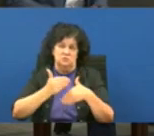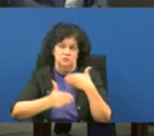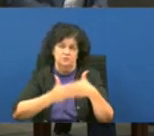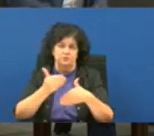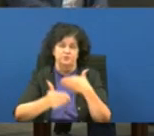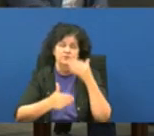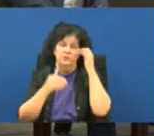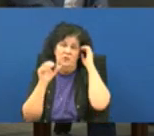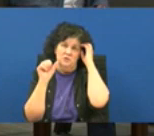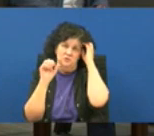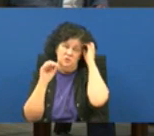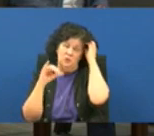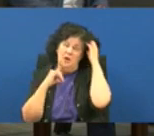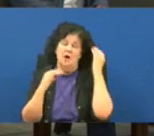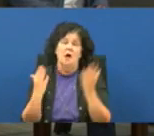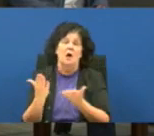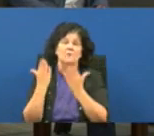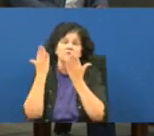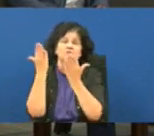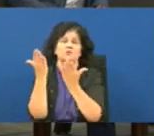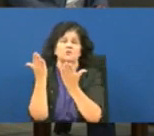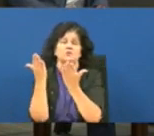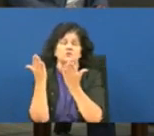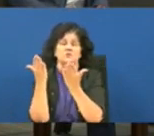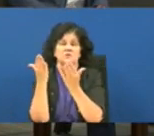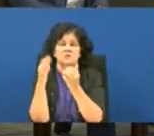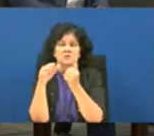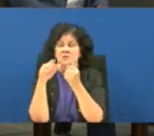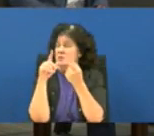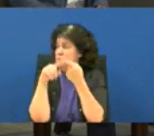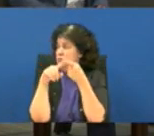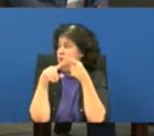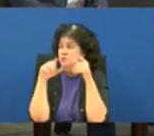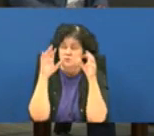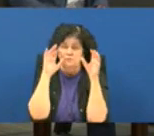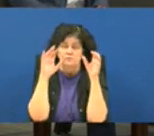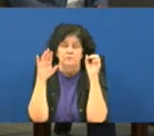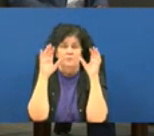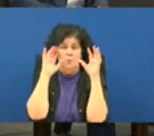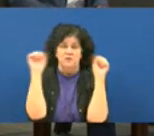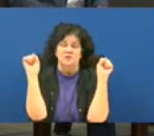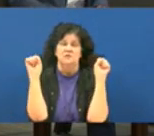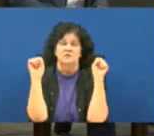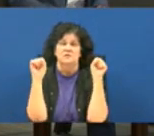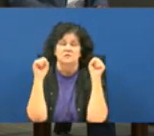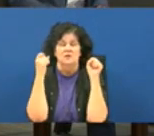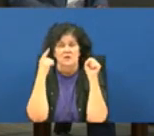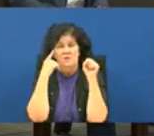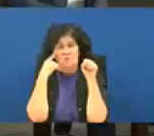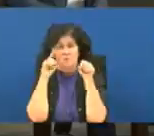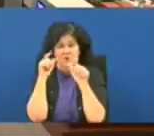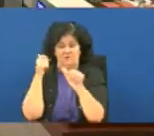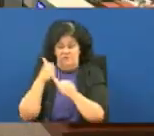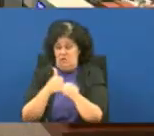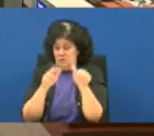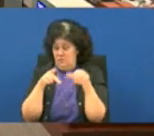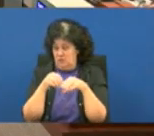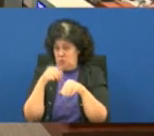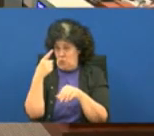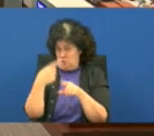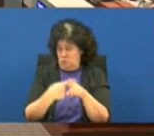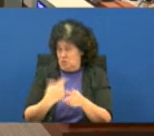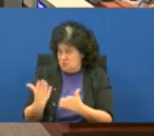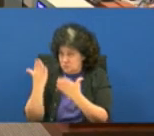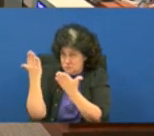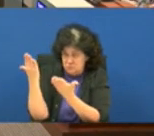um so i would offer that up mayor pro tem as something we should submit for our follow-up in one month uh